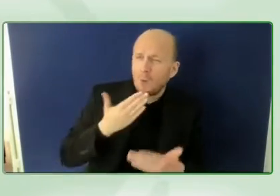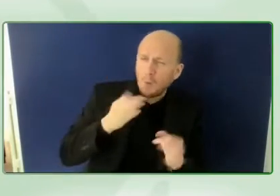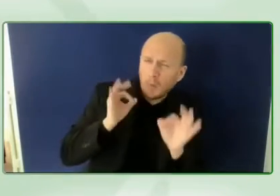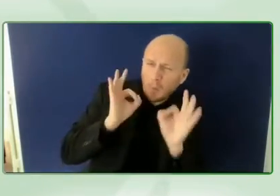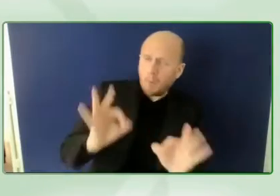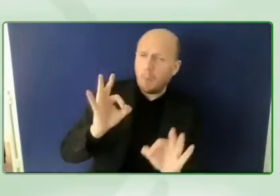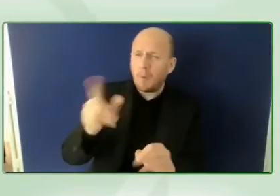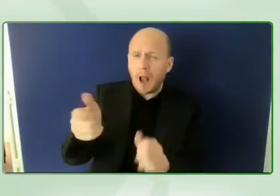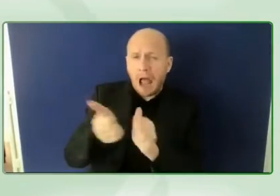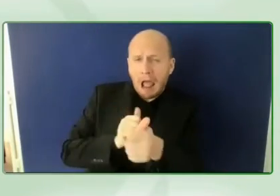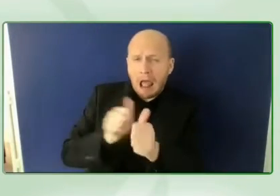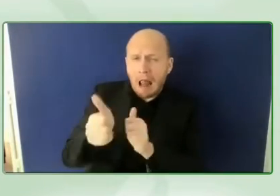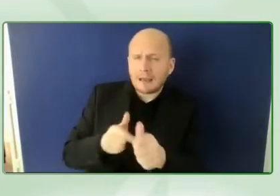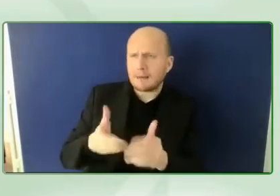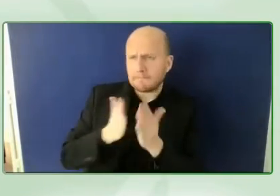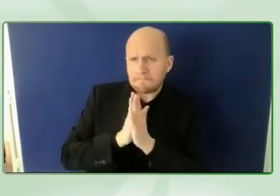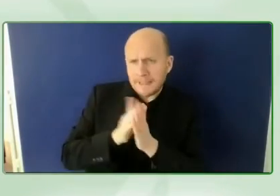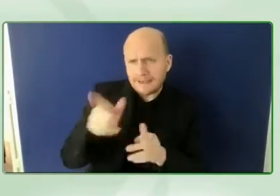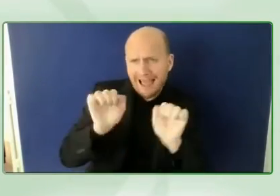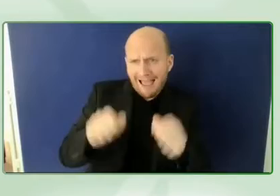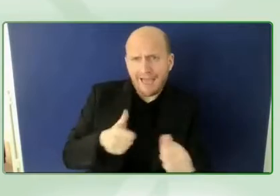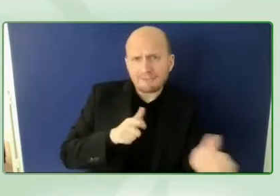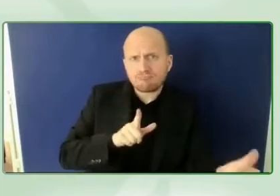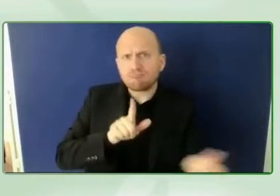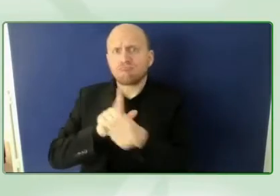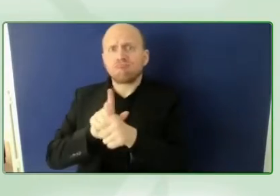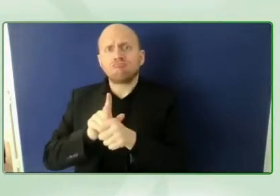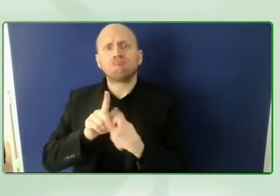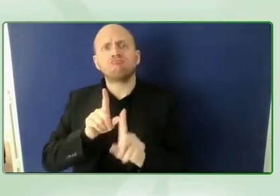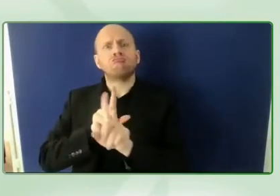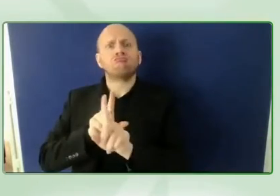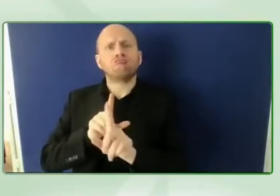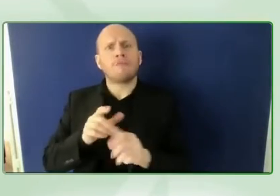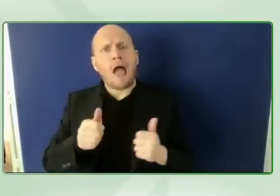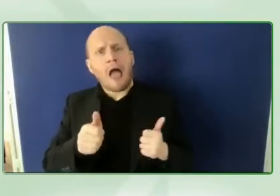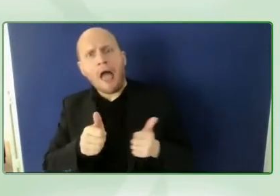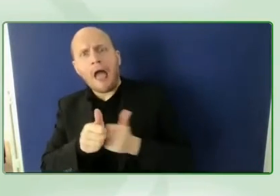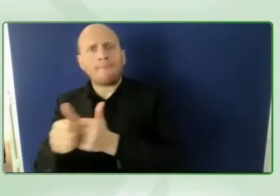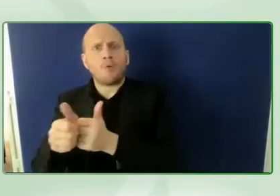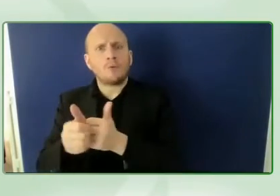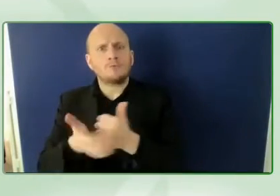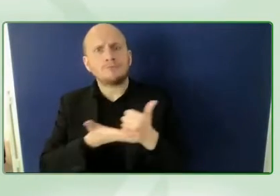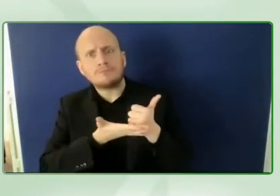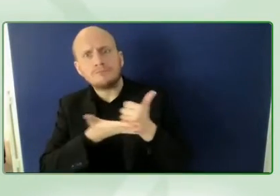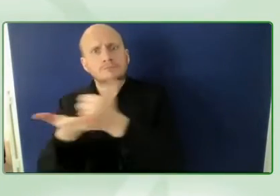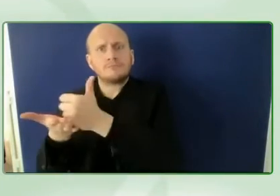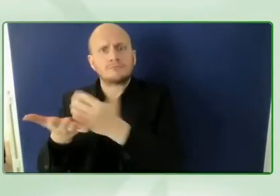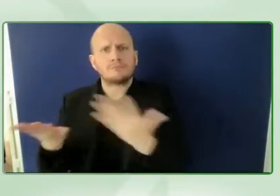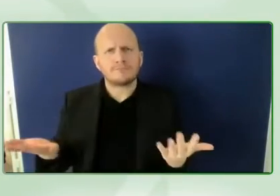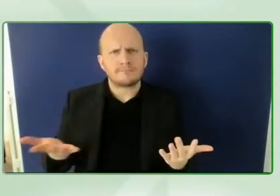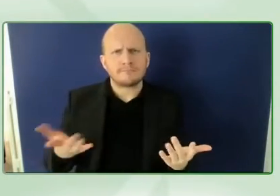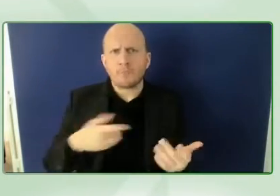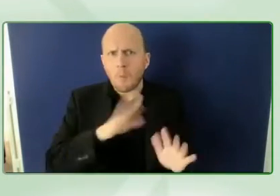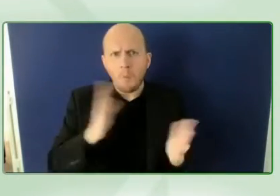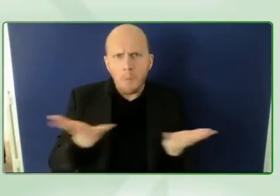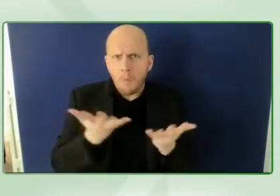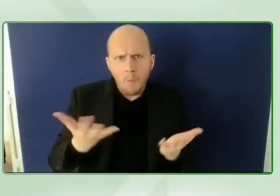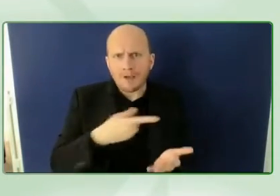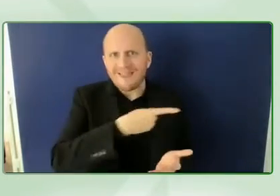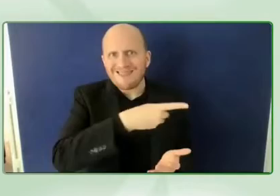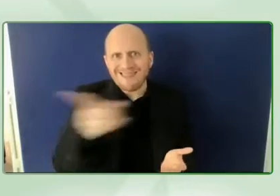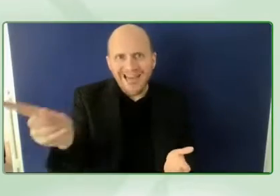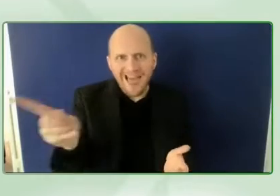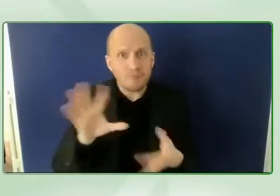i'm wondering if you could share a bit with our audience kind of how they perceived we the 15 and kind of the input or their